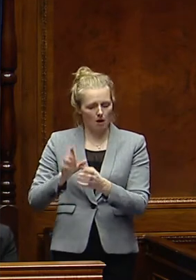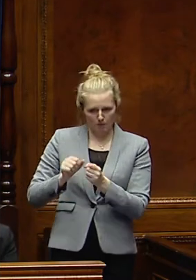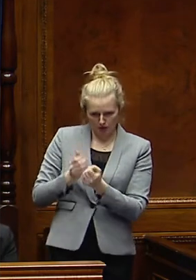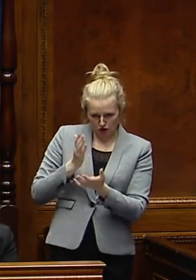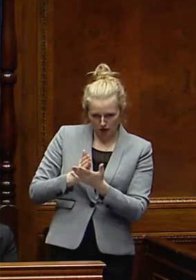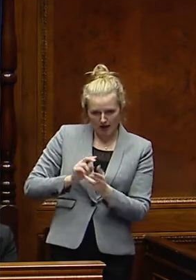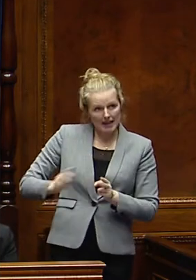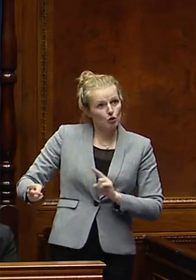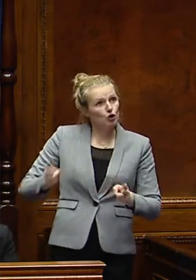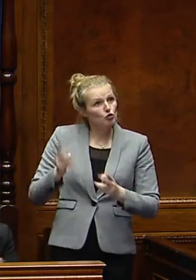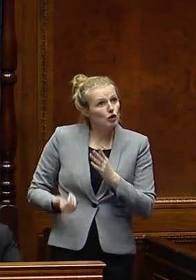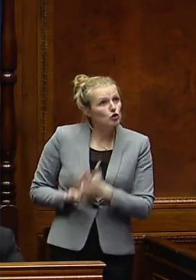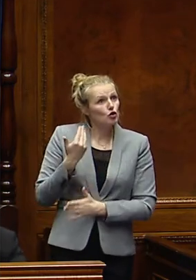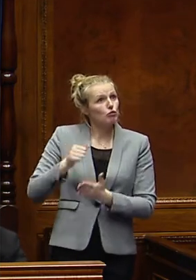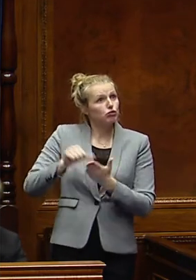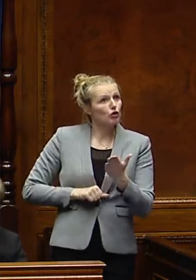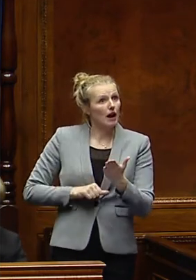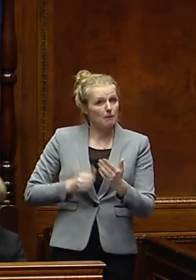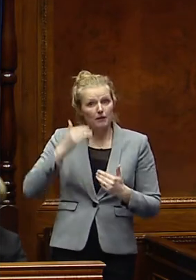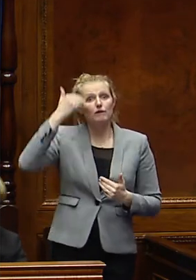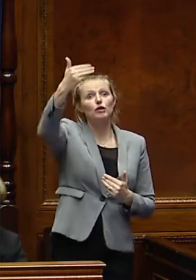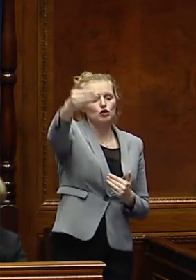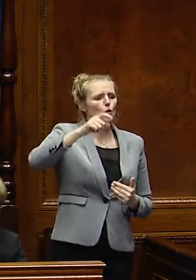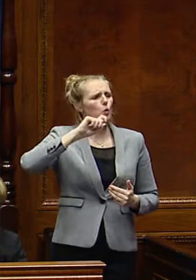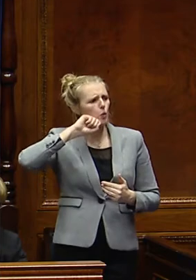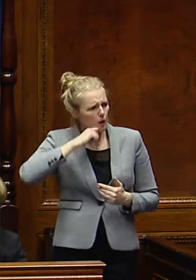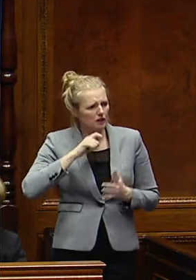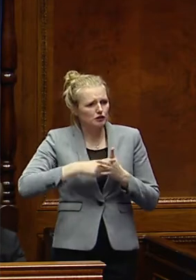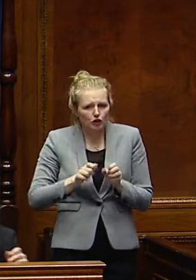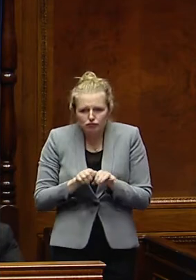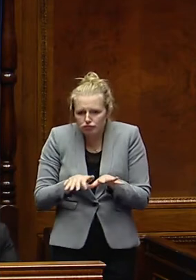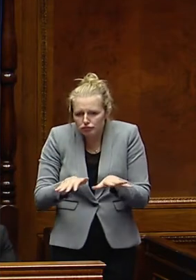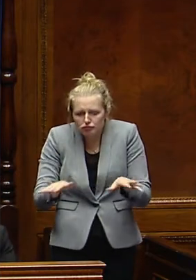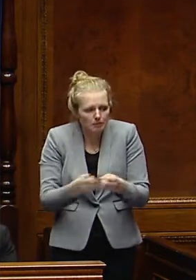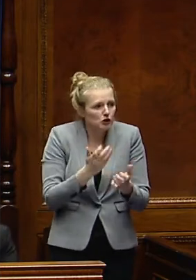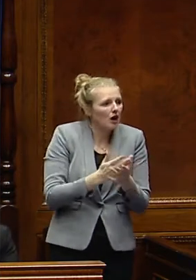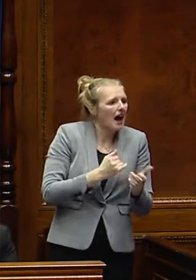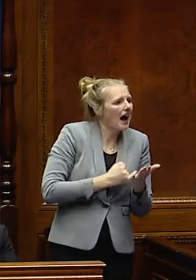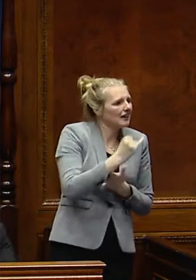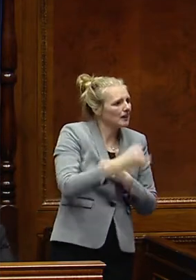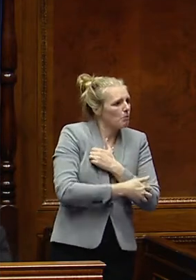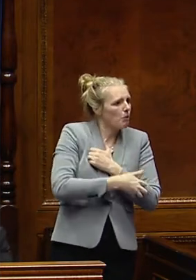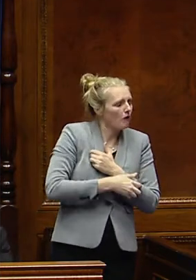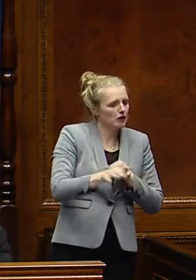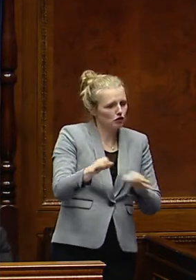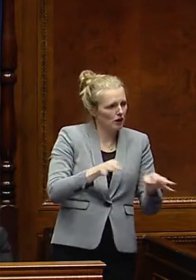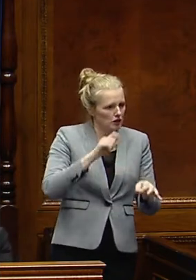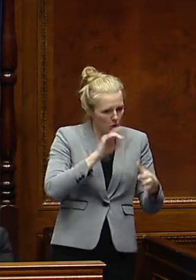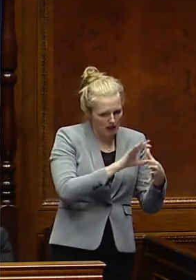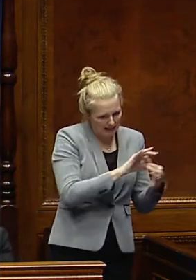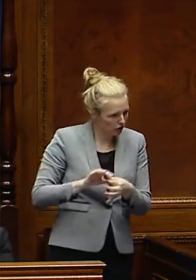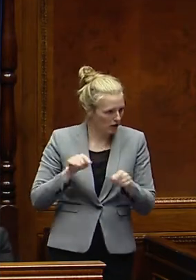programme and the future starts to bed into the anti-poverty strategy that I will be bringing forward to this chamber.